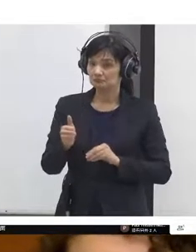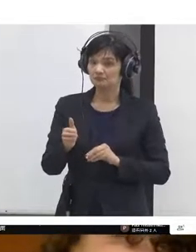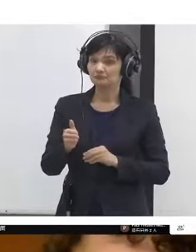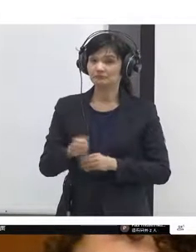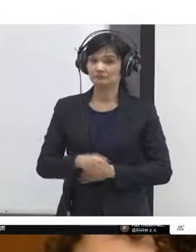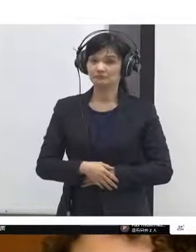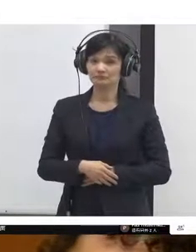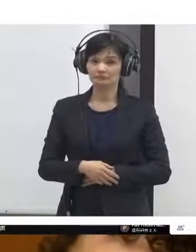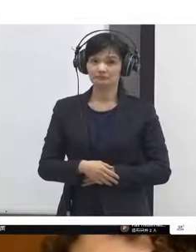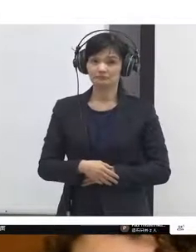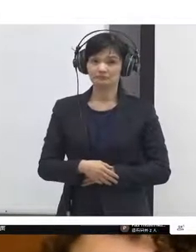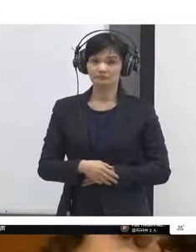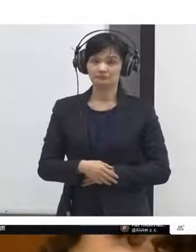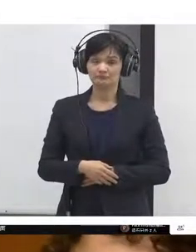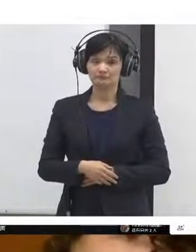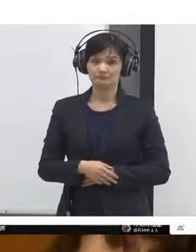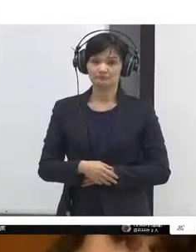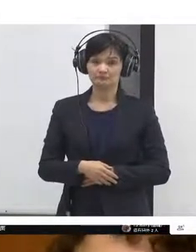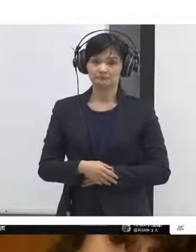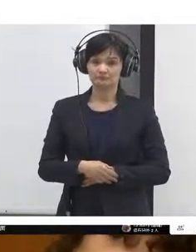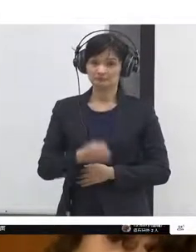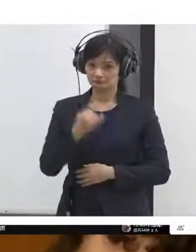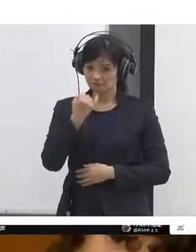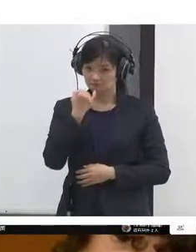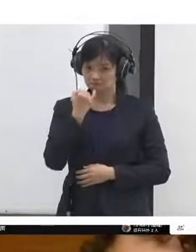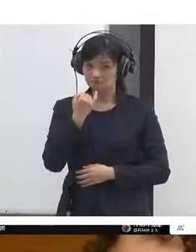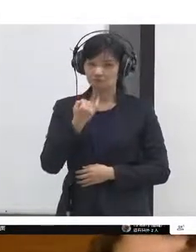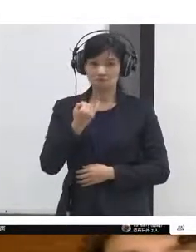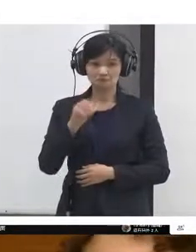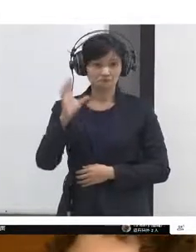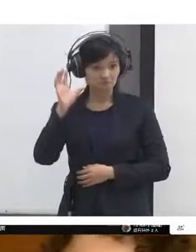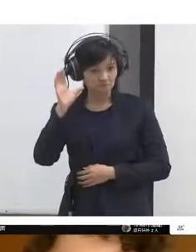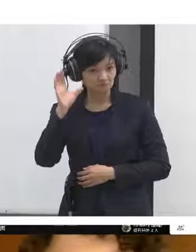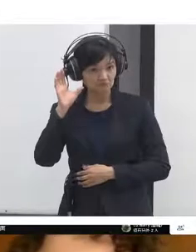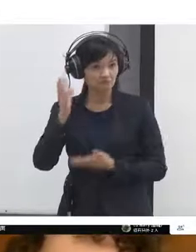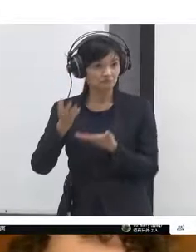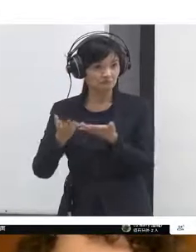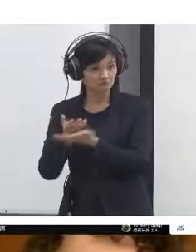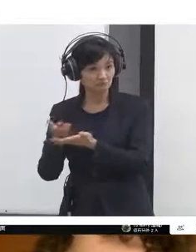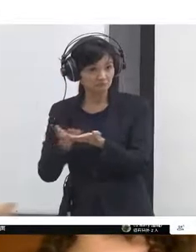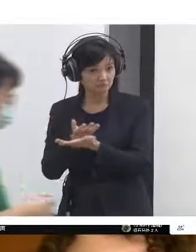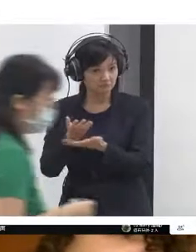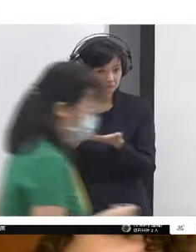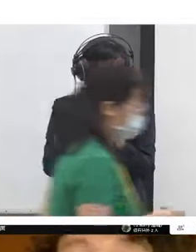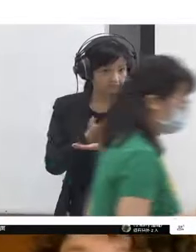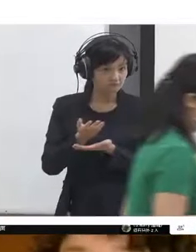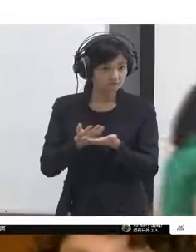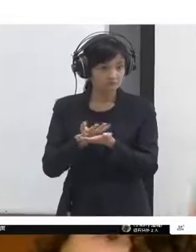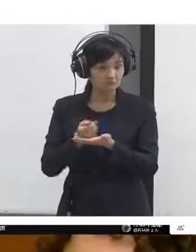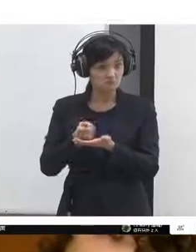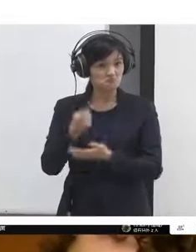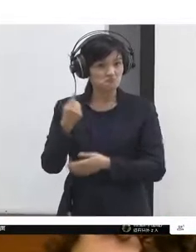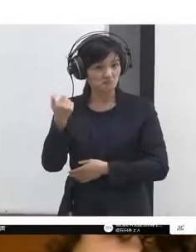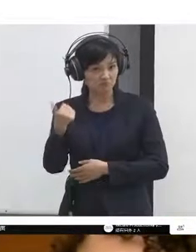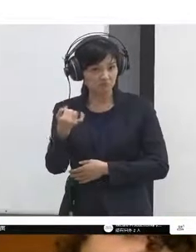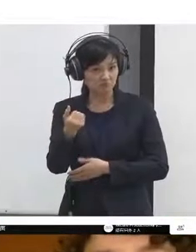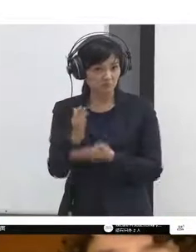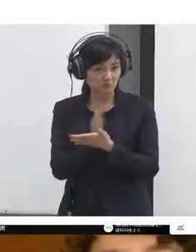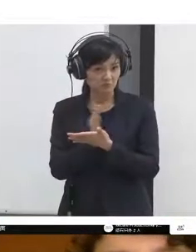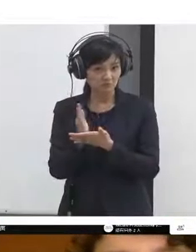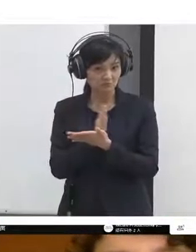how do you know if your decision was any good or not and as I'm from the open sciences